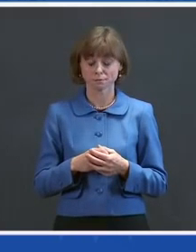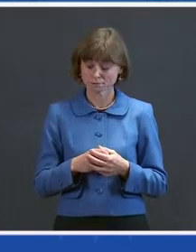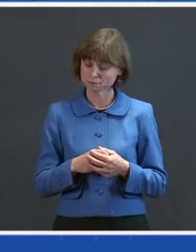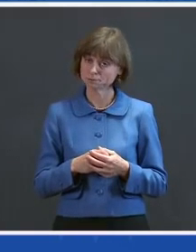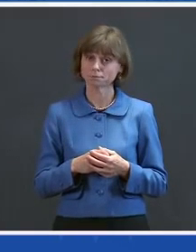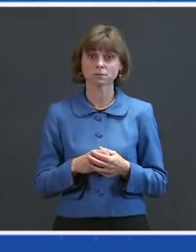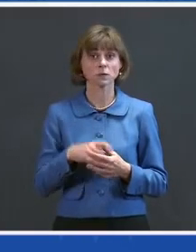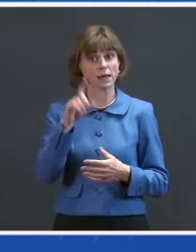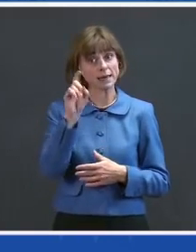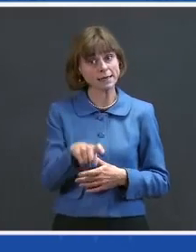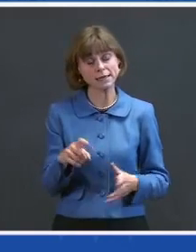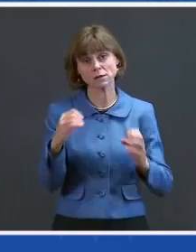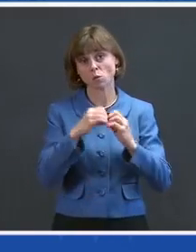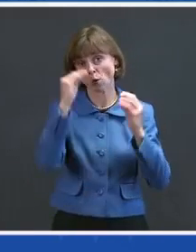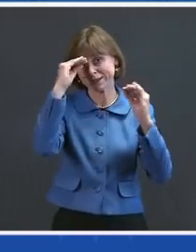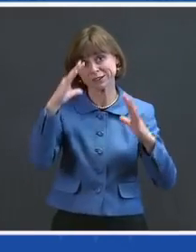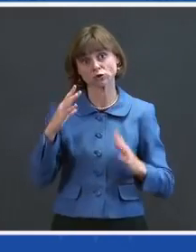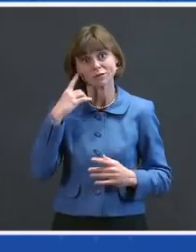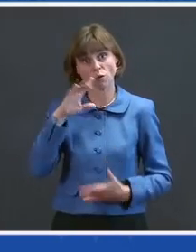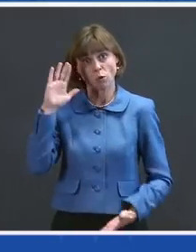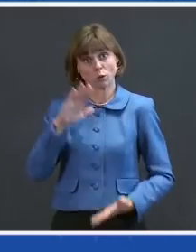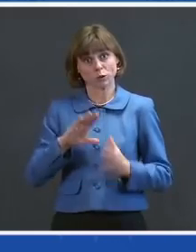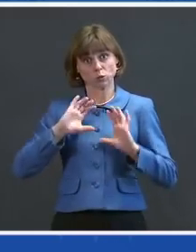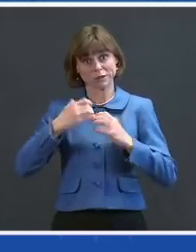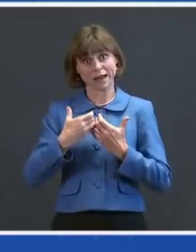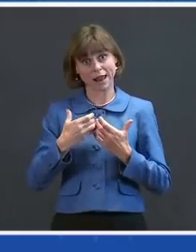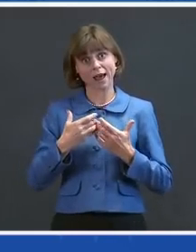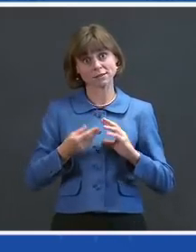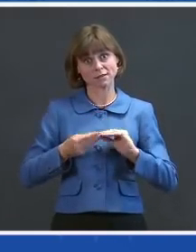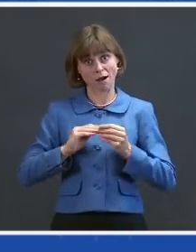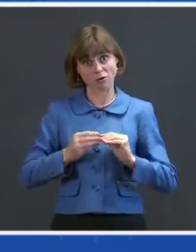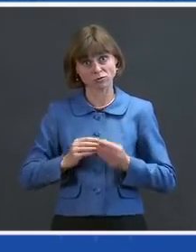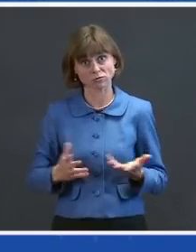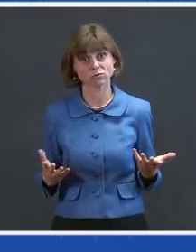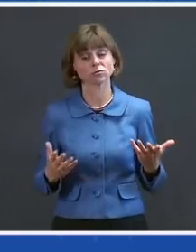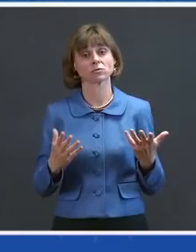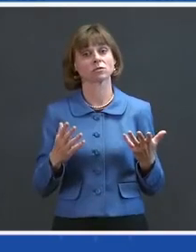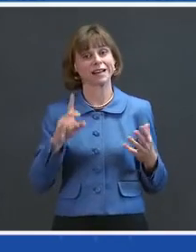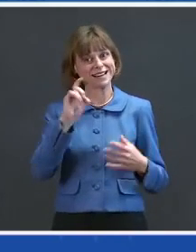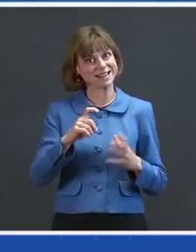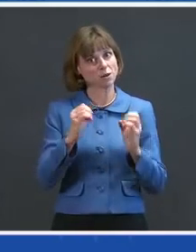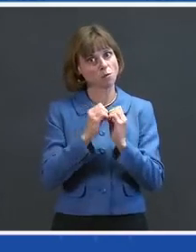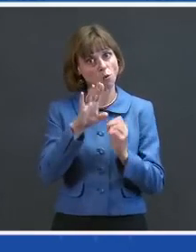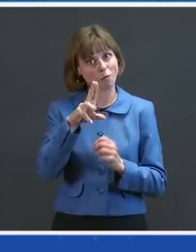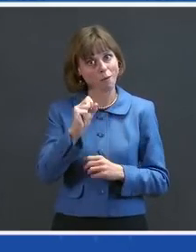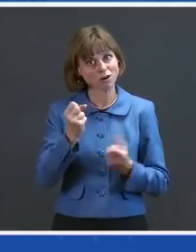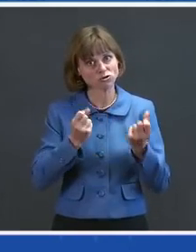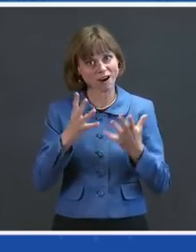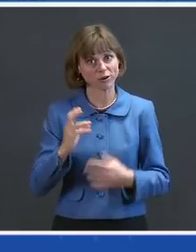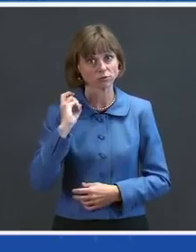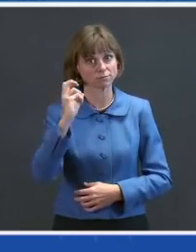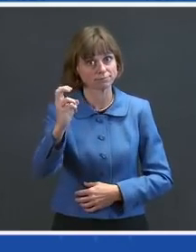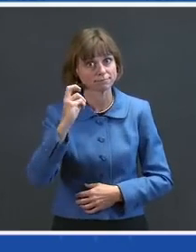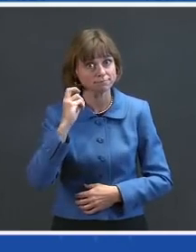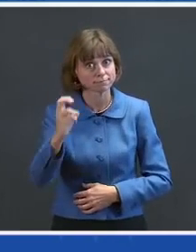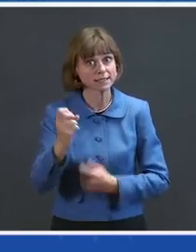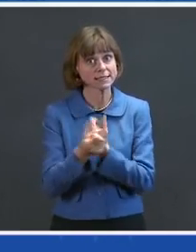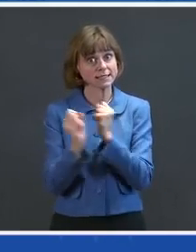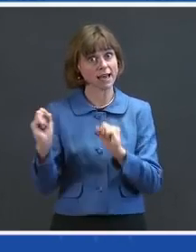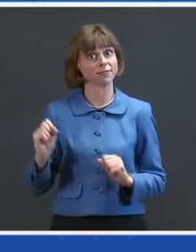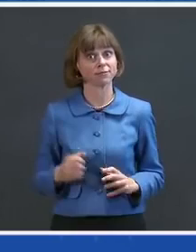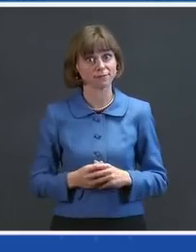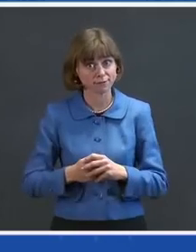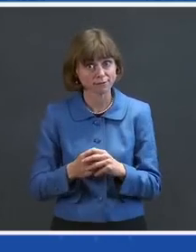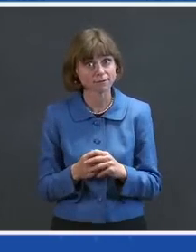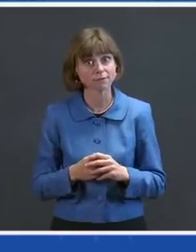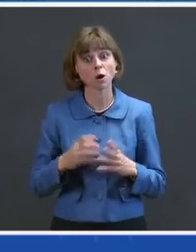more teachers to reduce class sizes, more buses and bus drivers to transport our kids safely, and more space to conduct